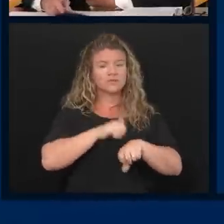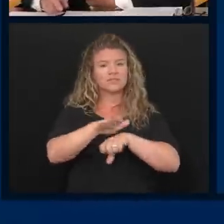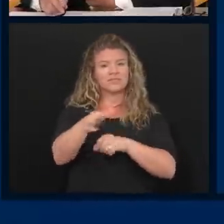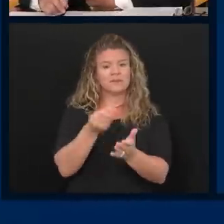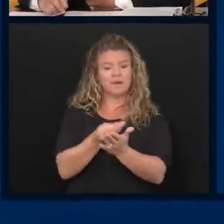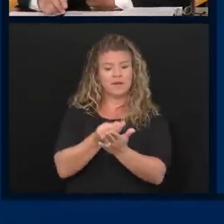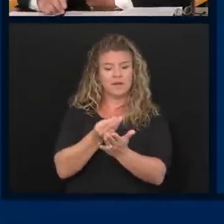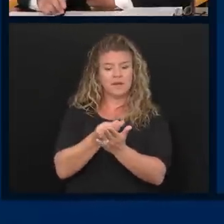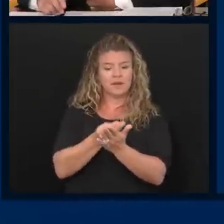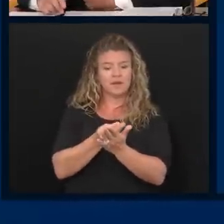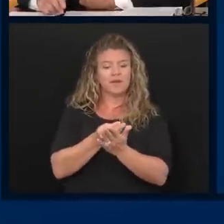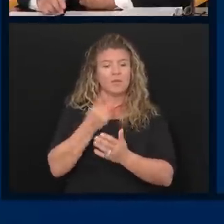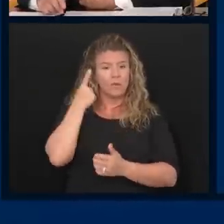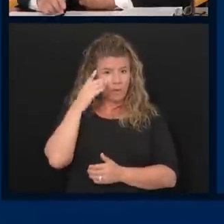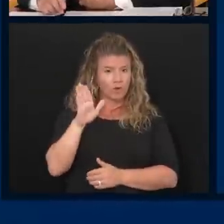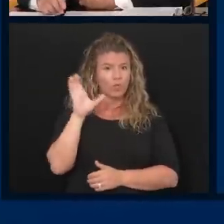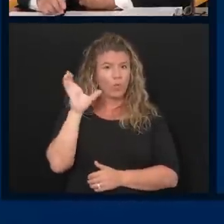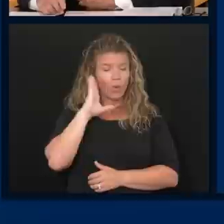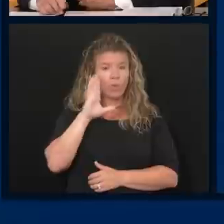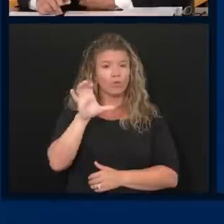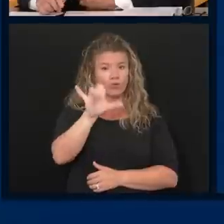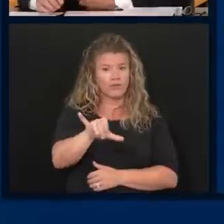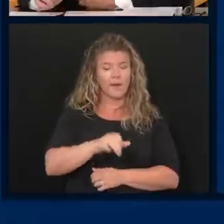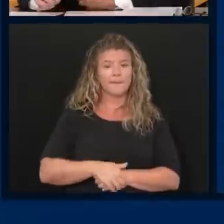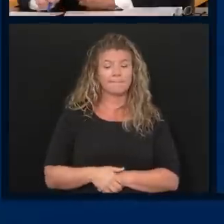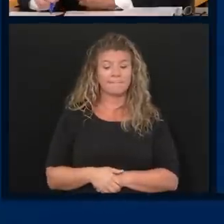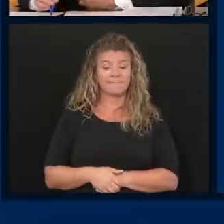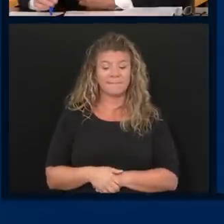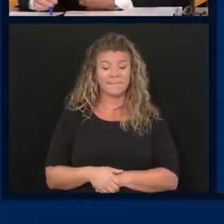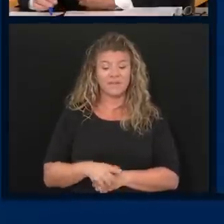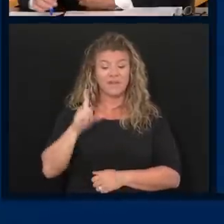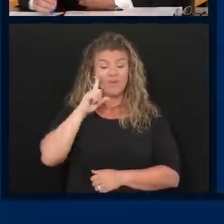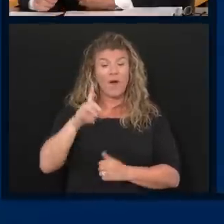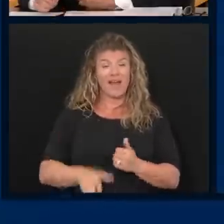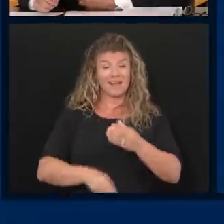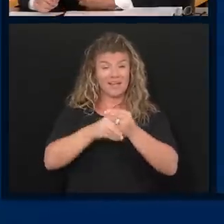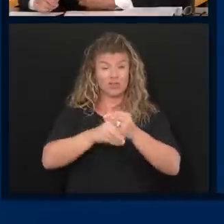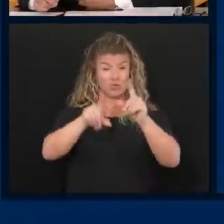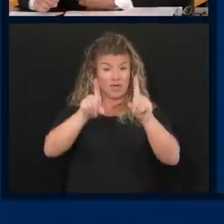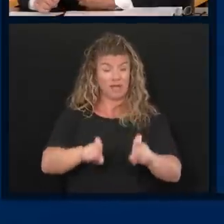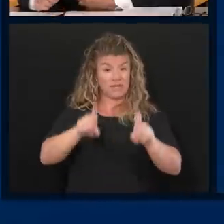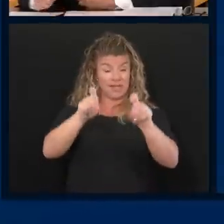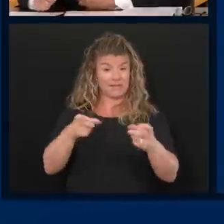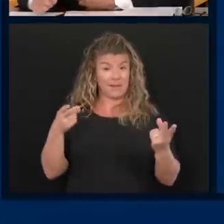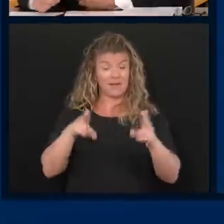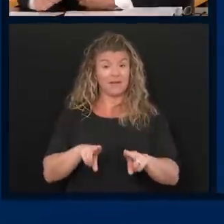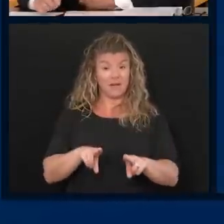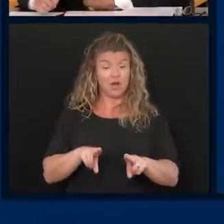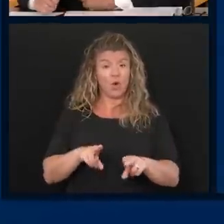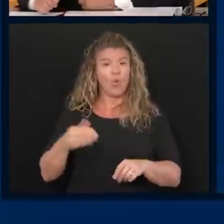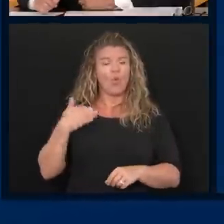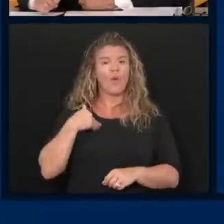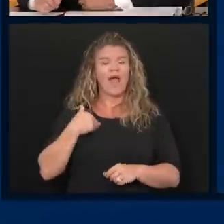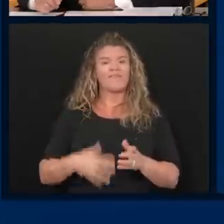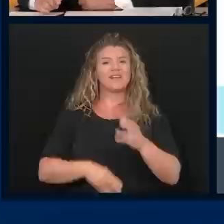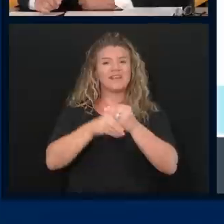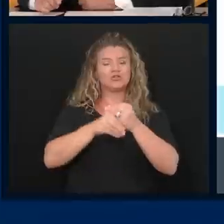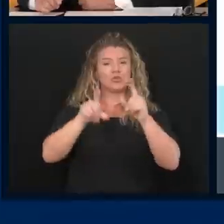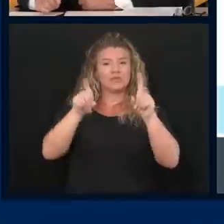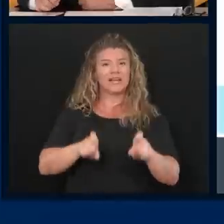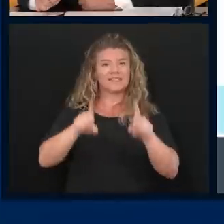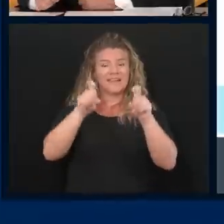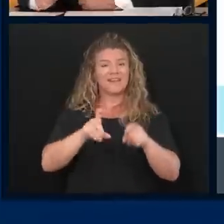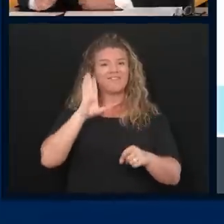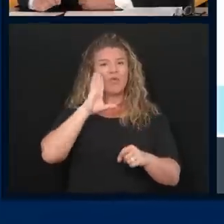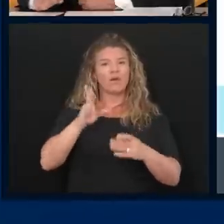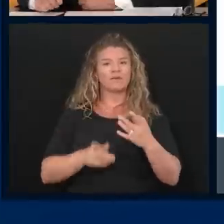per the guidelines. Okay, as far as the additional testing that's going on, we have additional testing for the